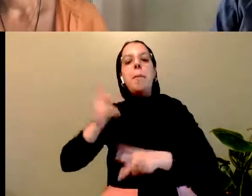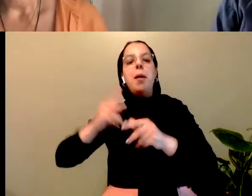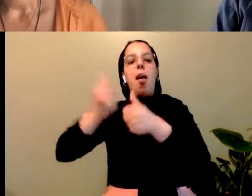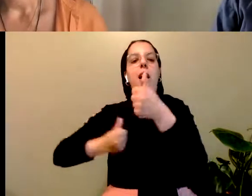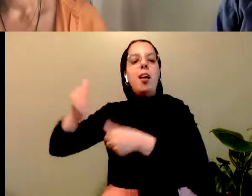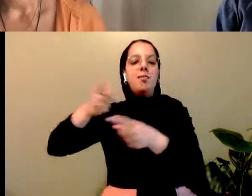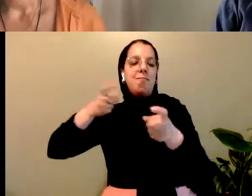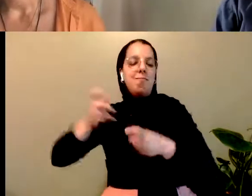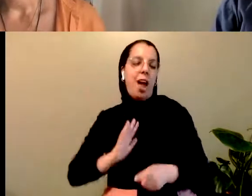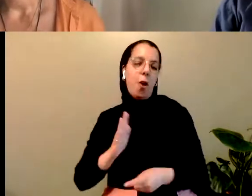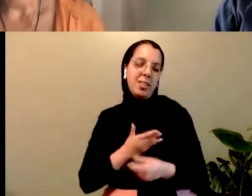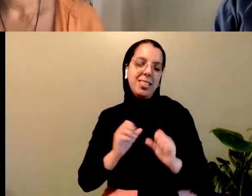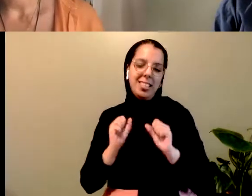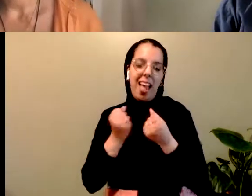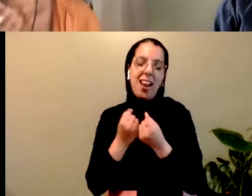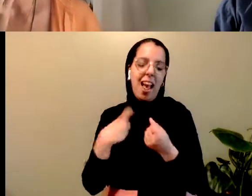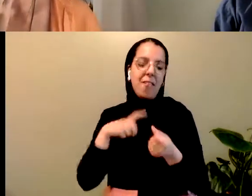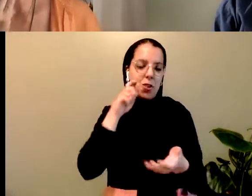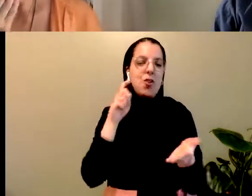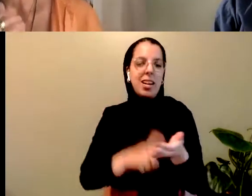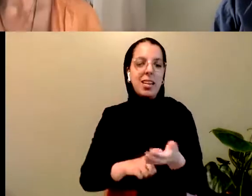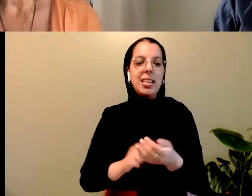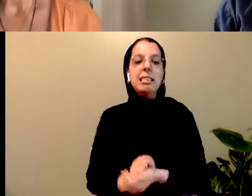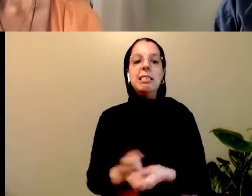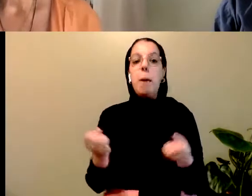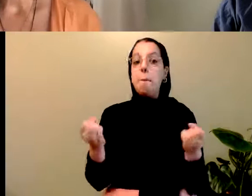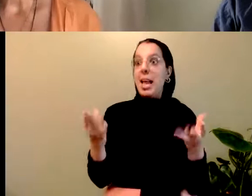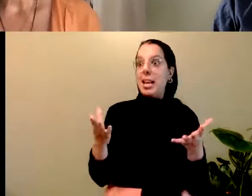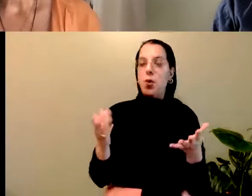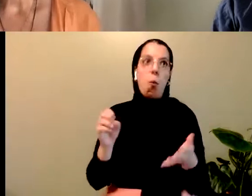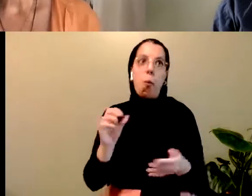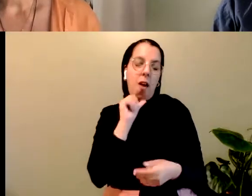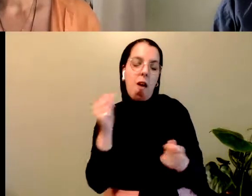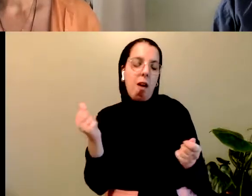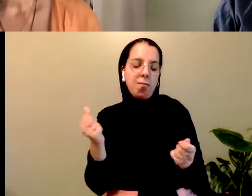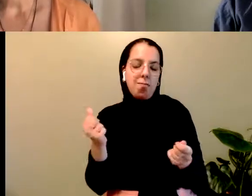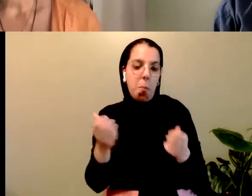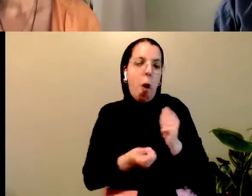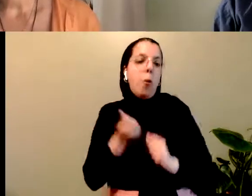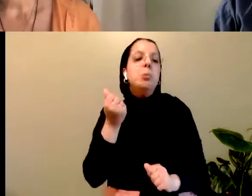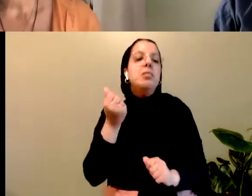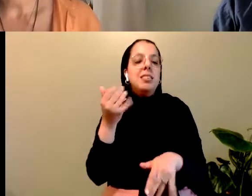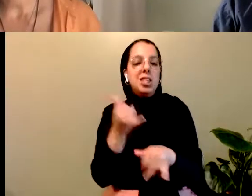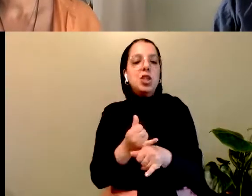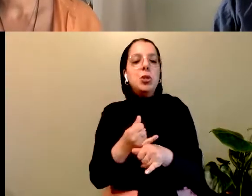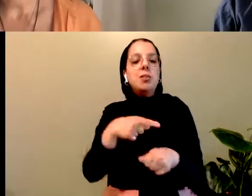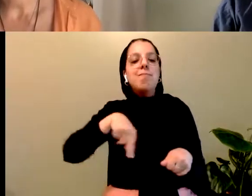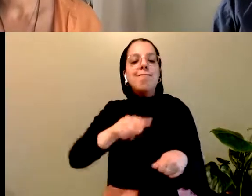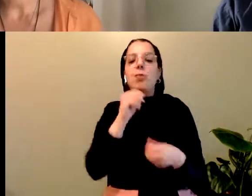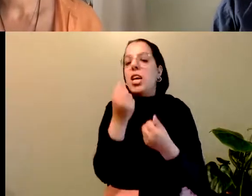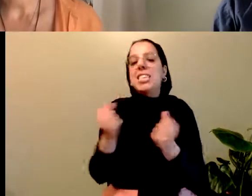Many, if not all, institutions in this country are not safe or inviting places for Indigenous people. Theaters are among those spaces